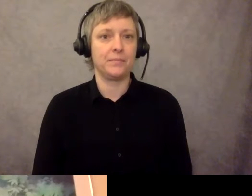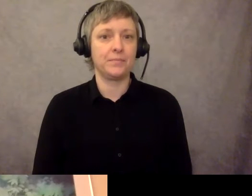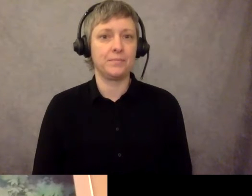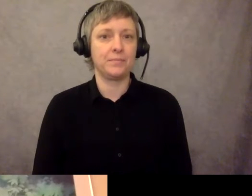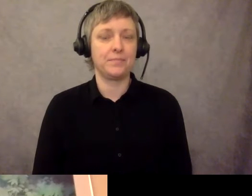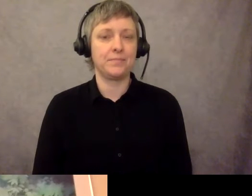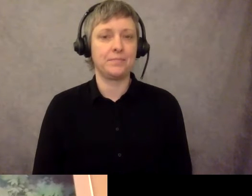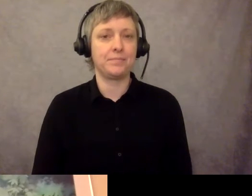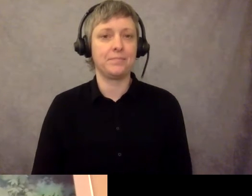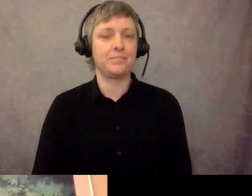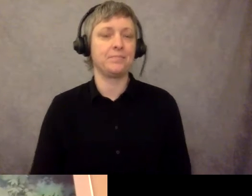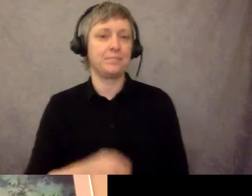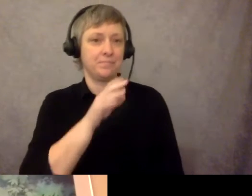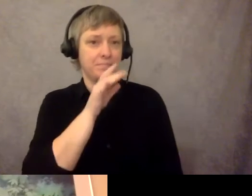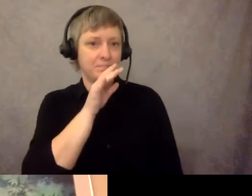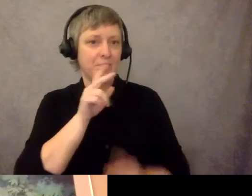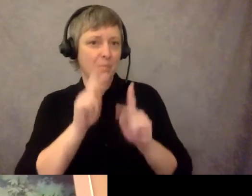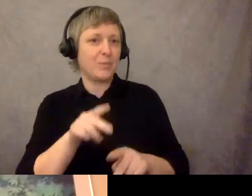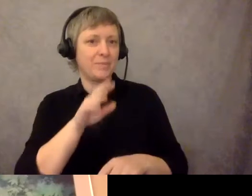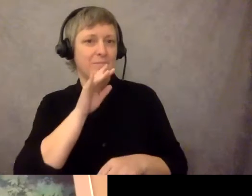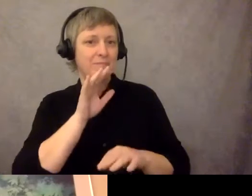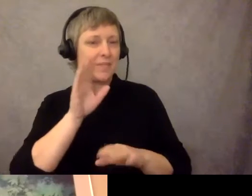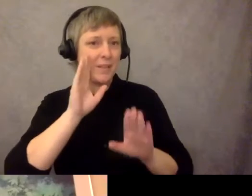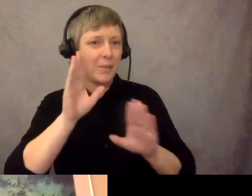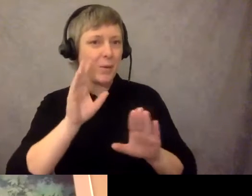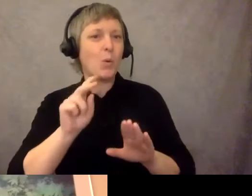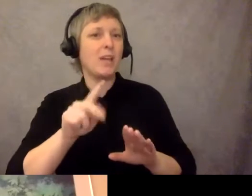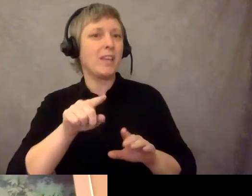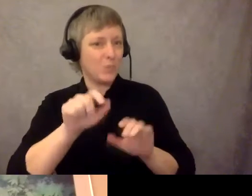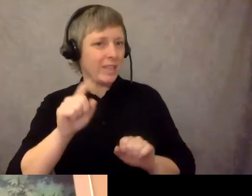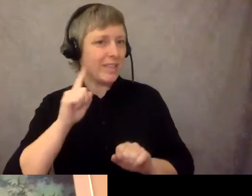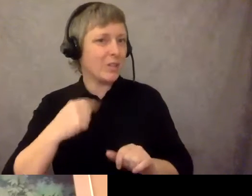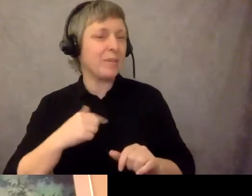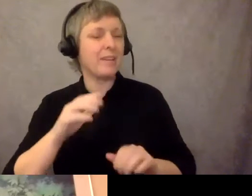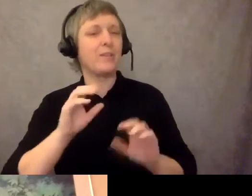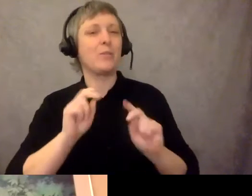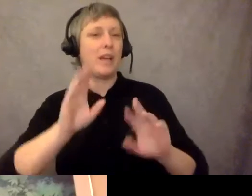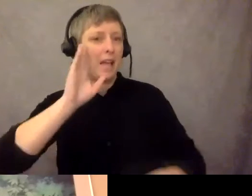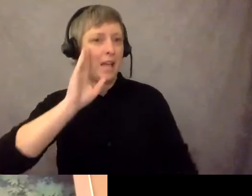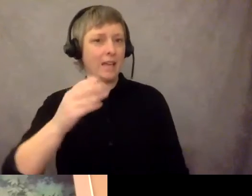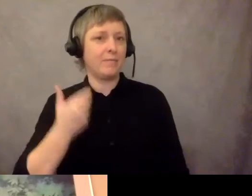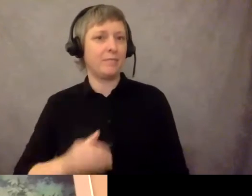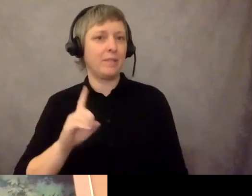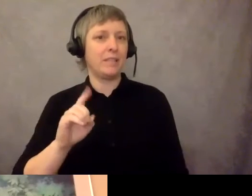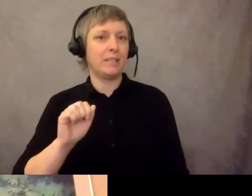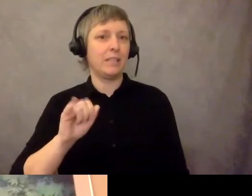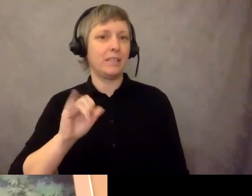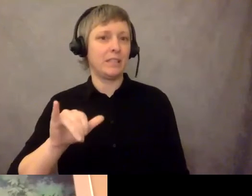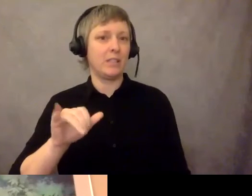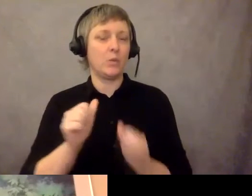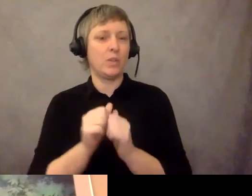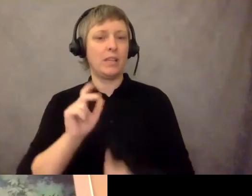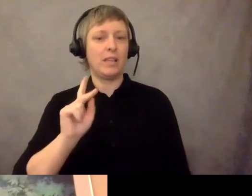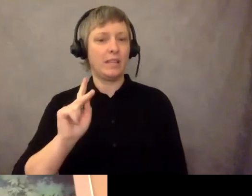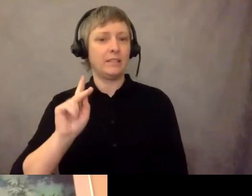Hello. Okay. Okay. You guys can hear me. Hi. This is Daisy with KGW. Thank you so much for allowing me to